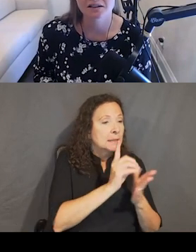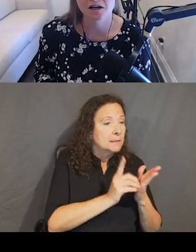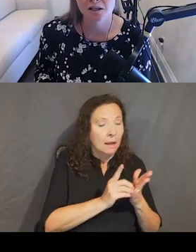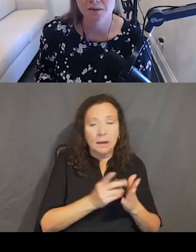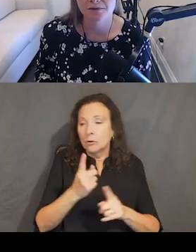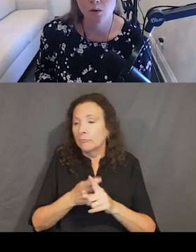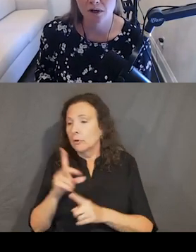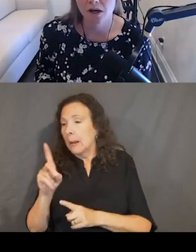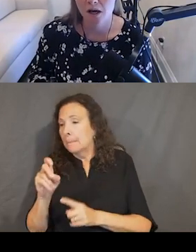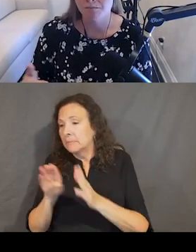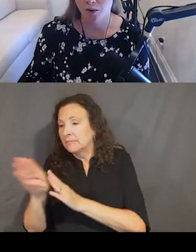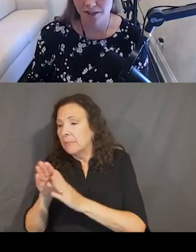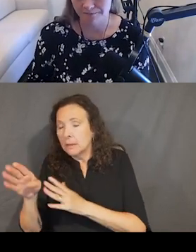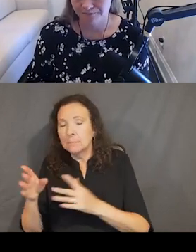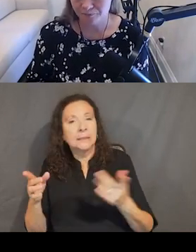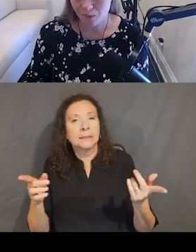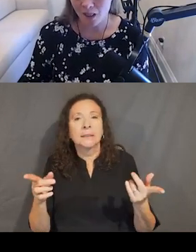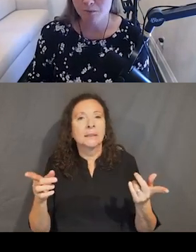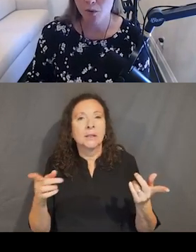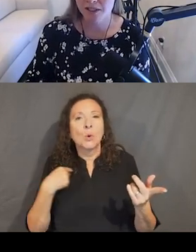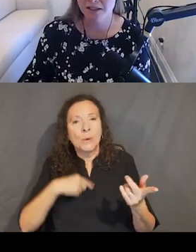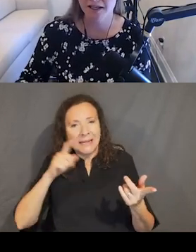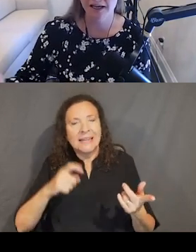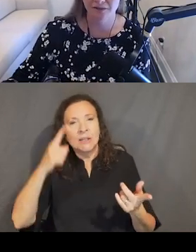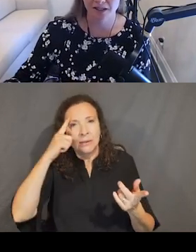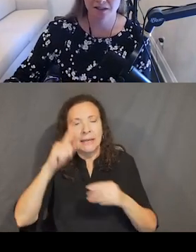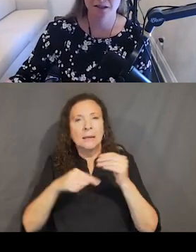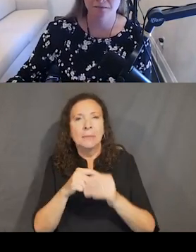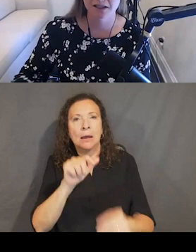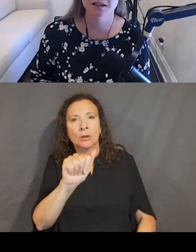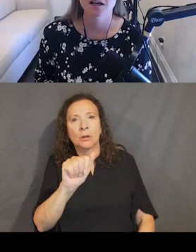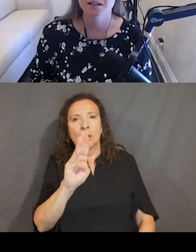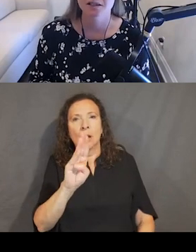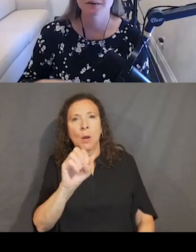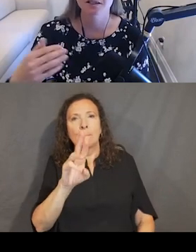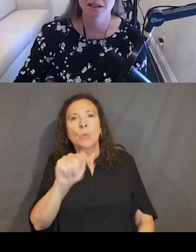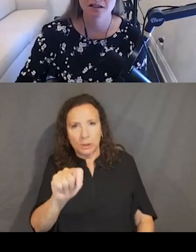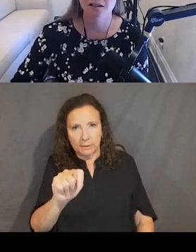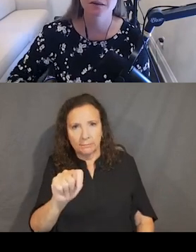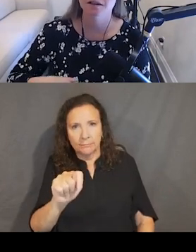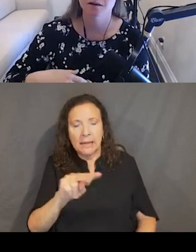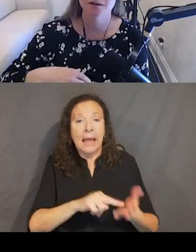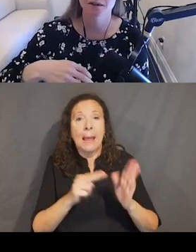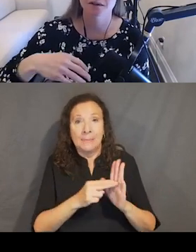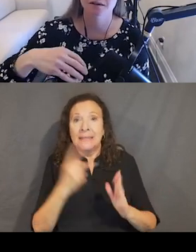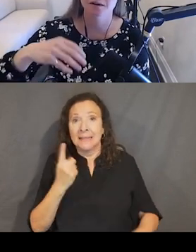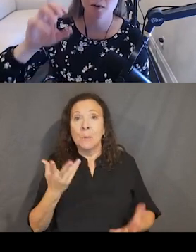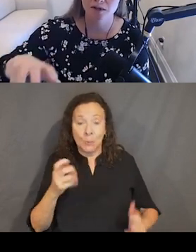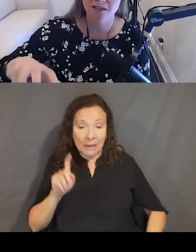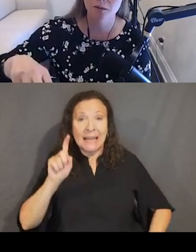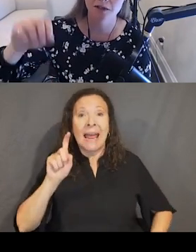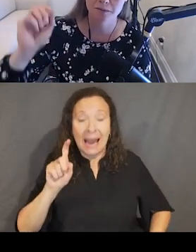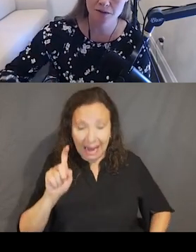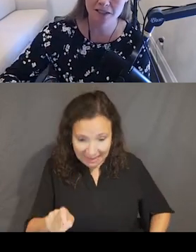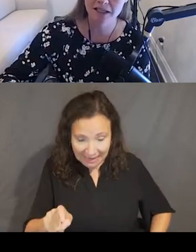design and document for aborting. Aborting and activation. Meaning, somebody's about to click on something and they're about to, the